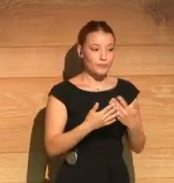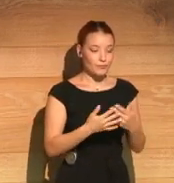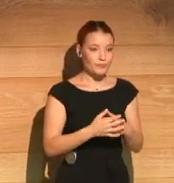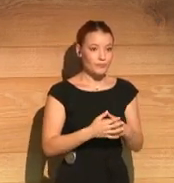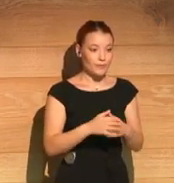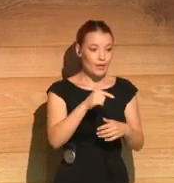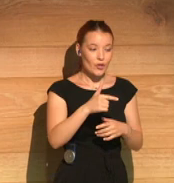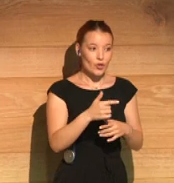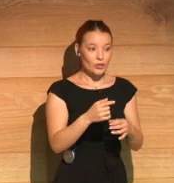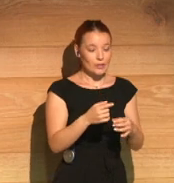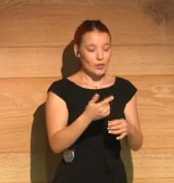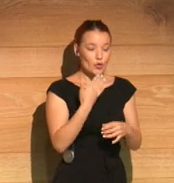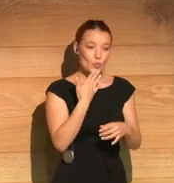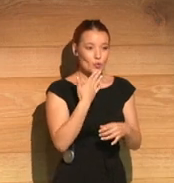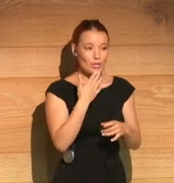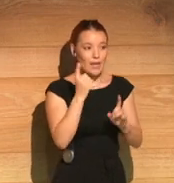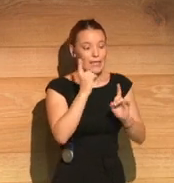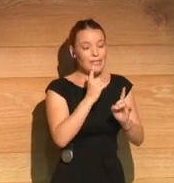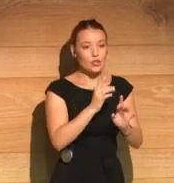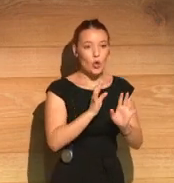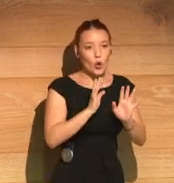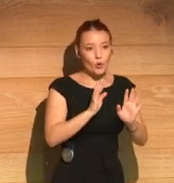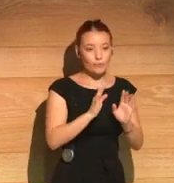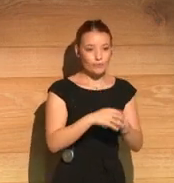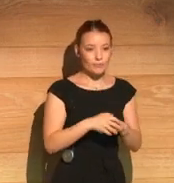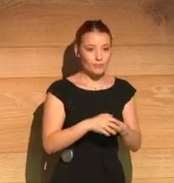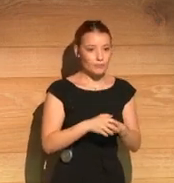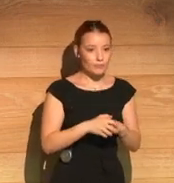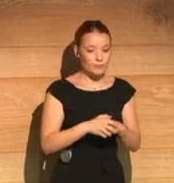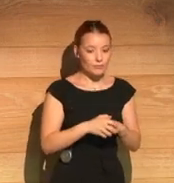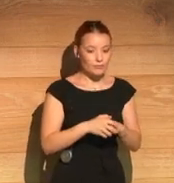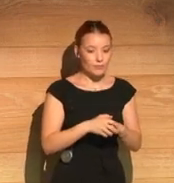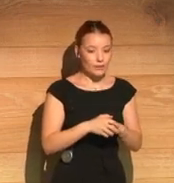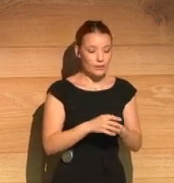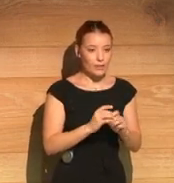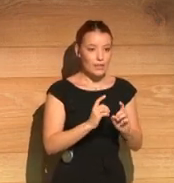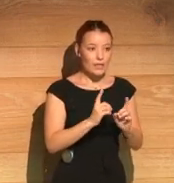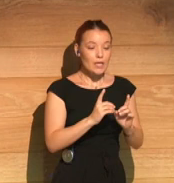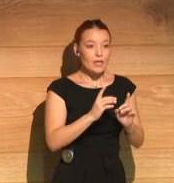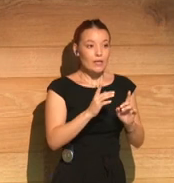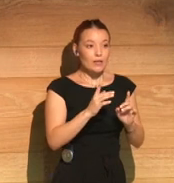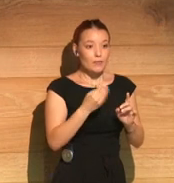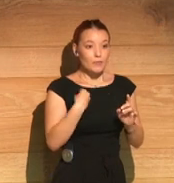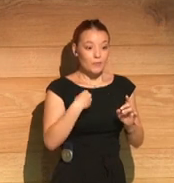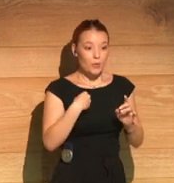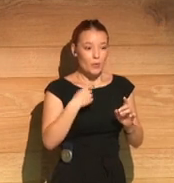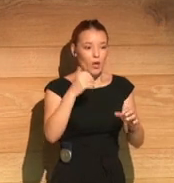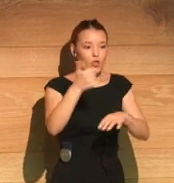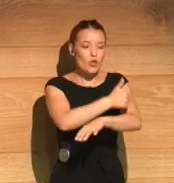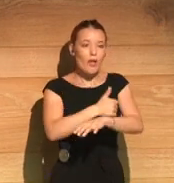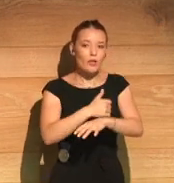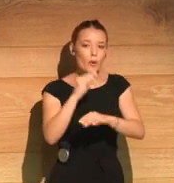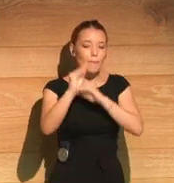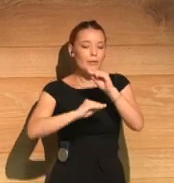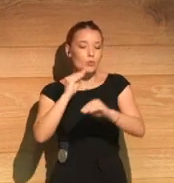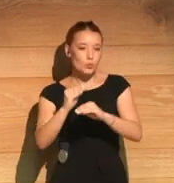parliament. And so they exposed themselves to the risk of submitting this to a quite Catholic population by directly